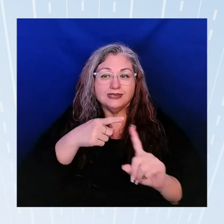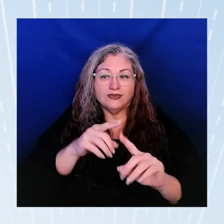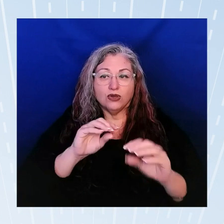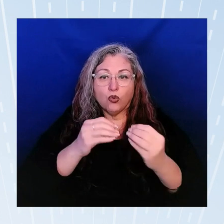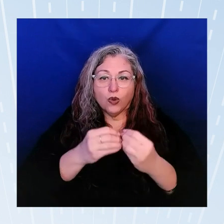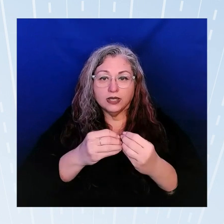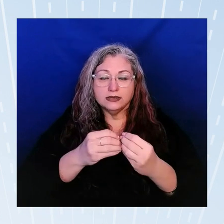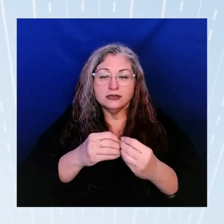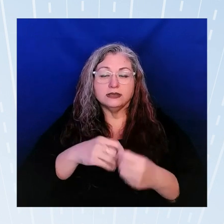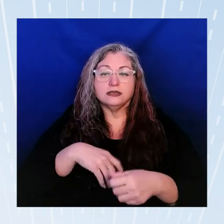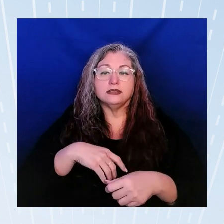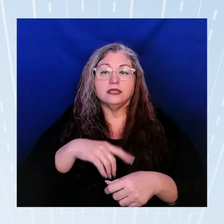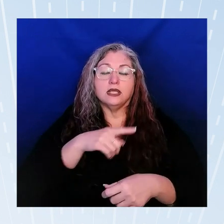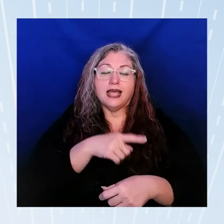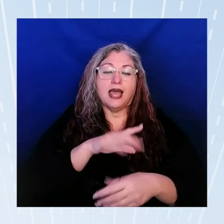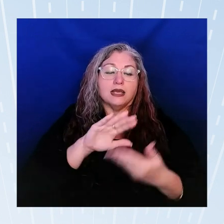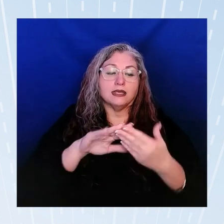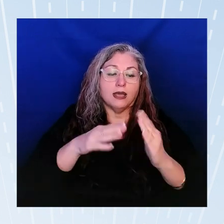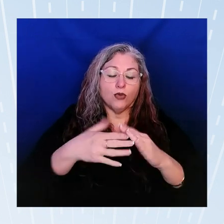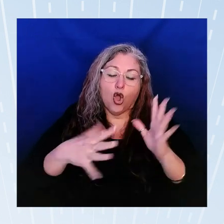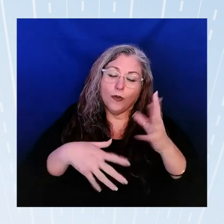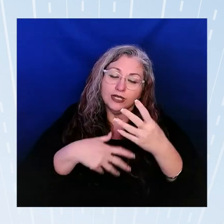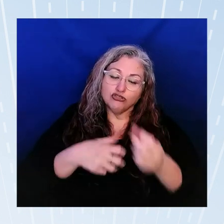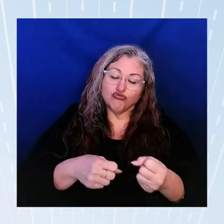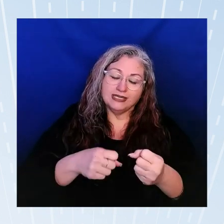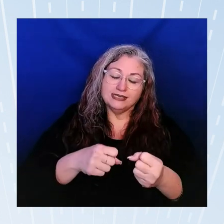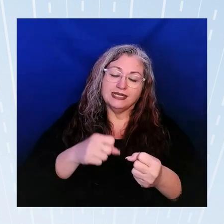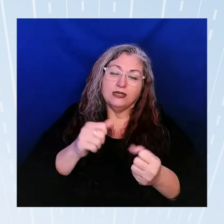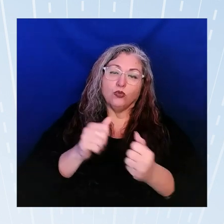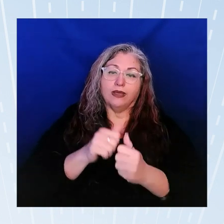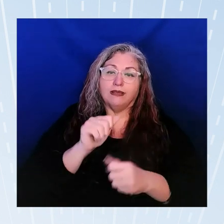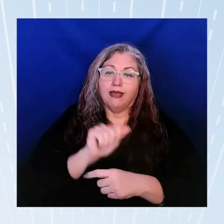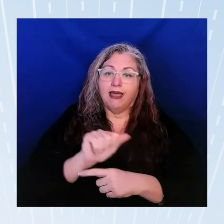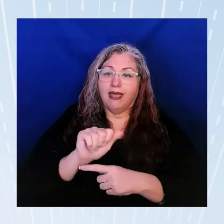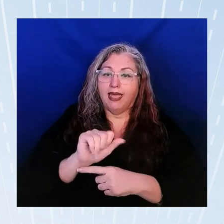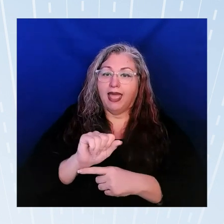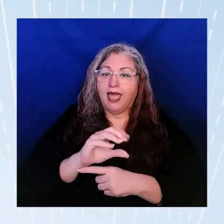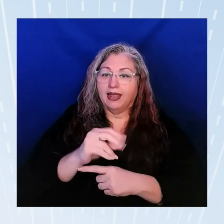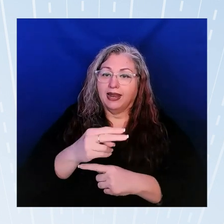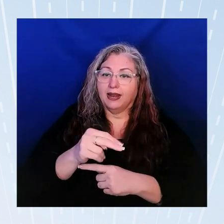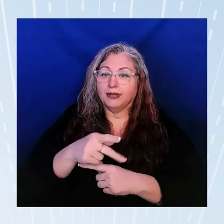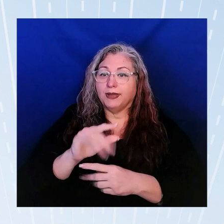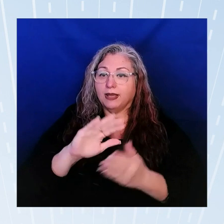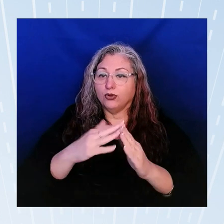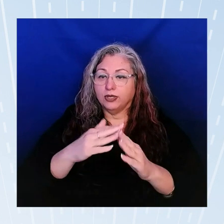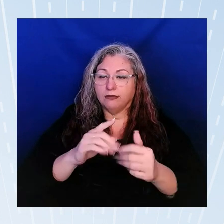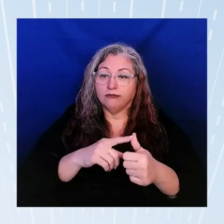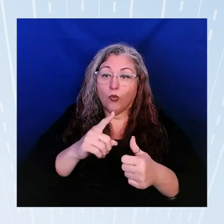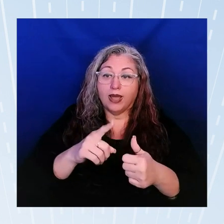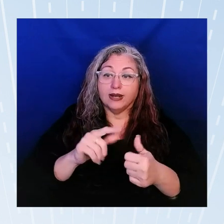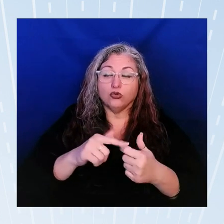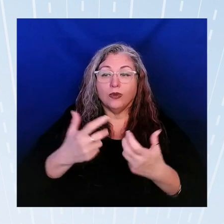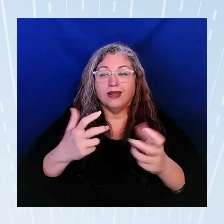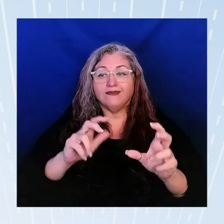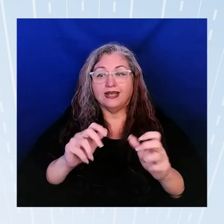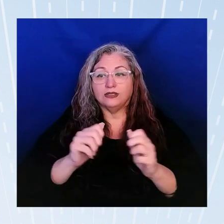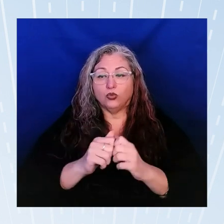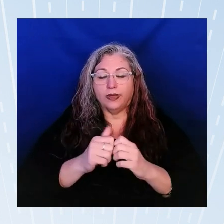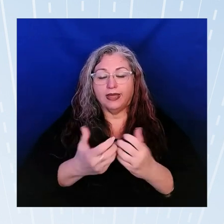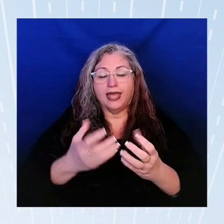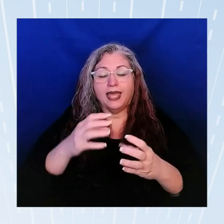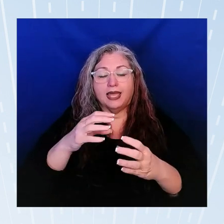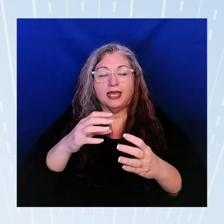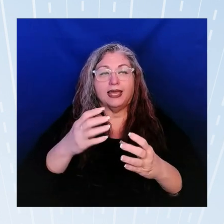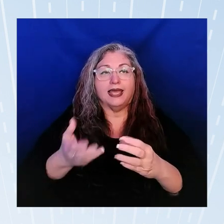that are trusted in AA and NHPI communities by one investing in increased outreach